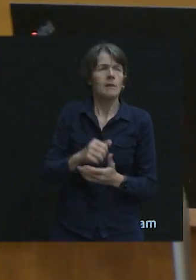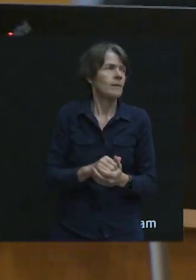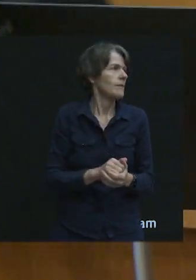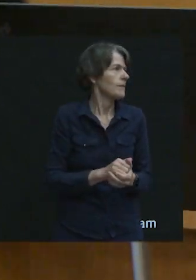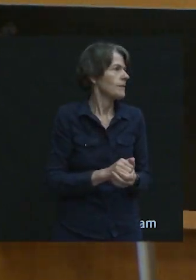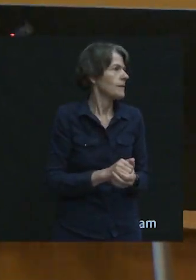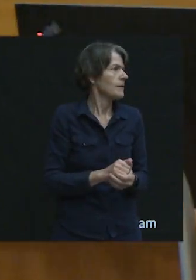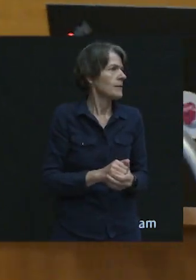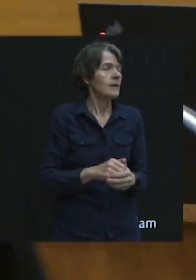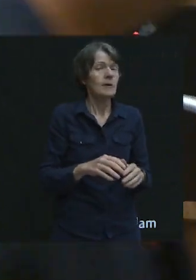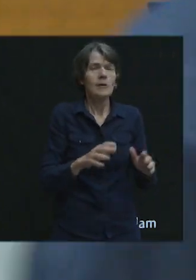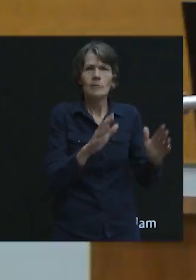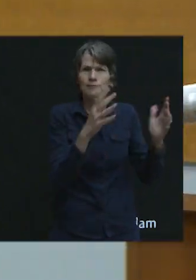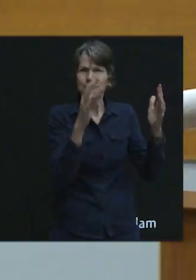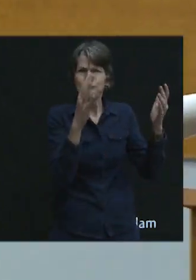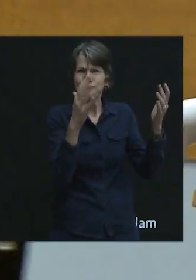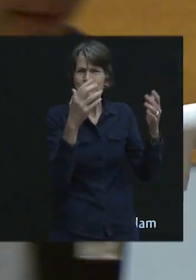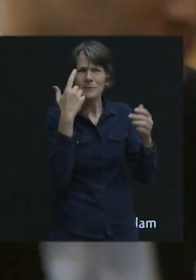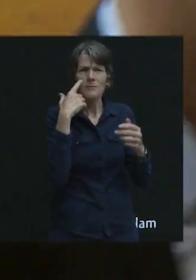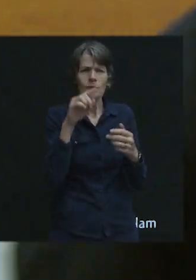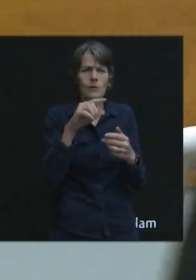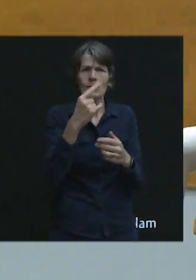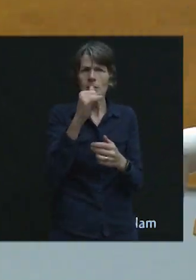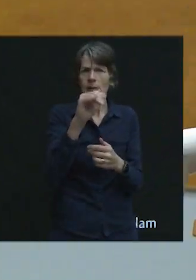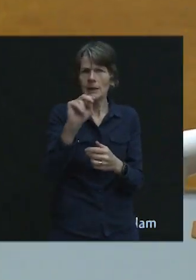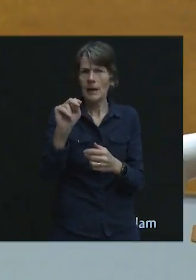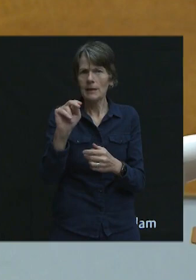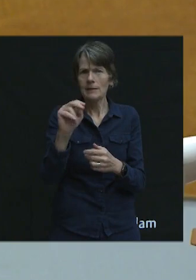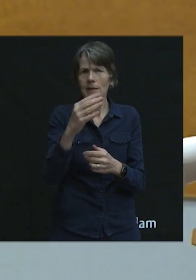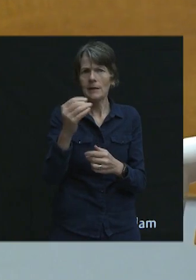Yeah, a round of applause for Glenn and Thomas, if you like.